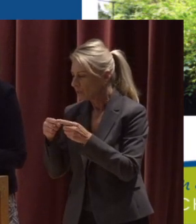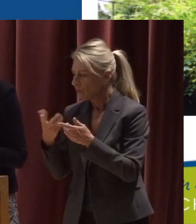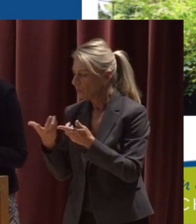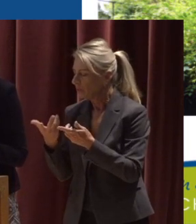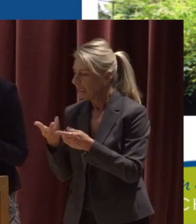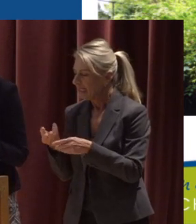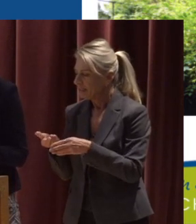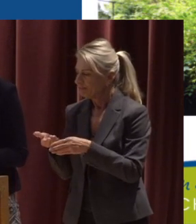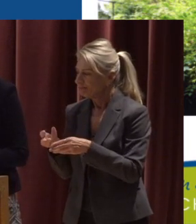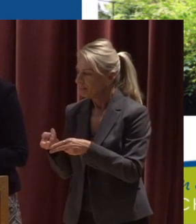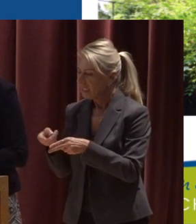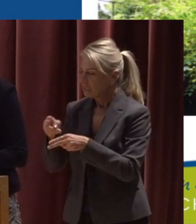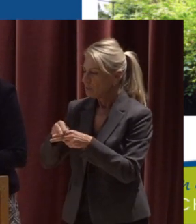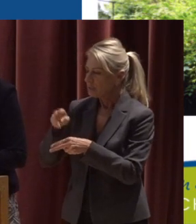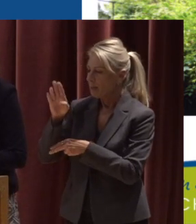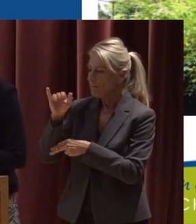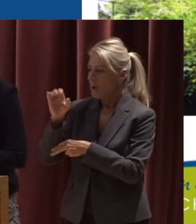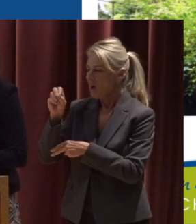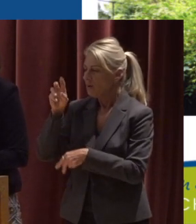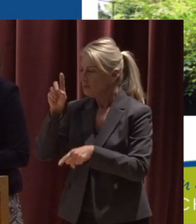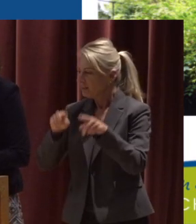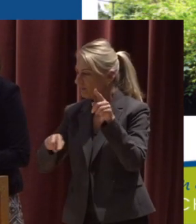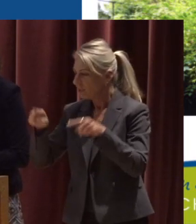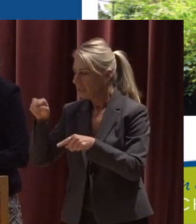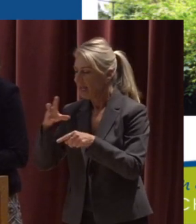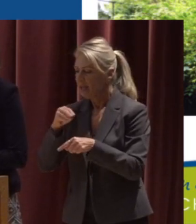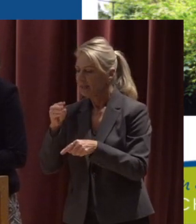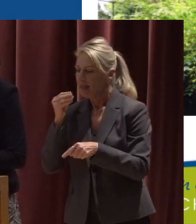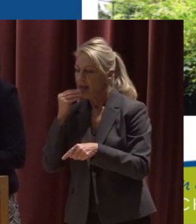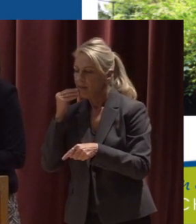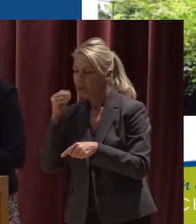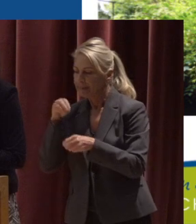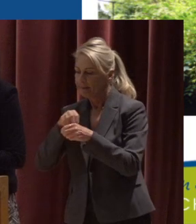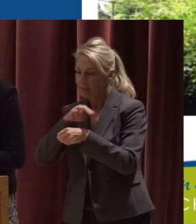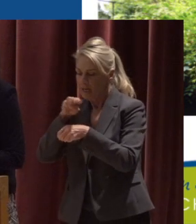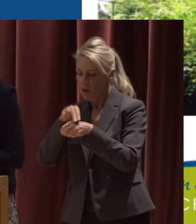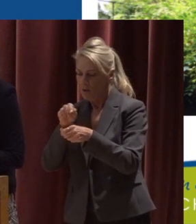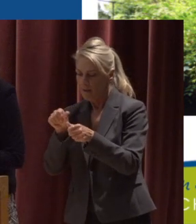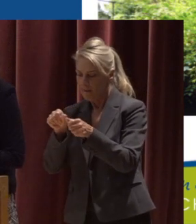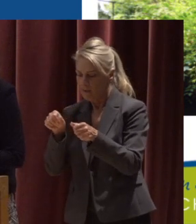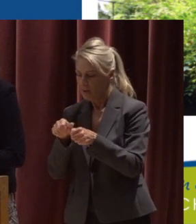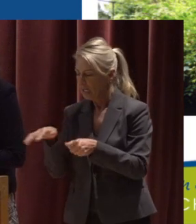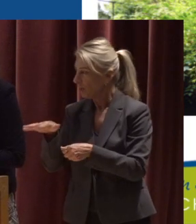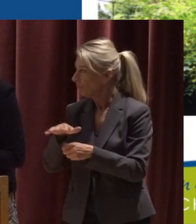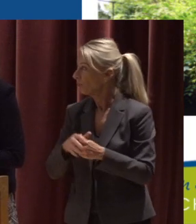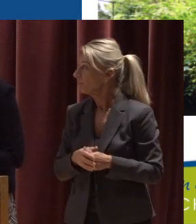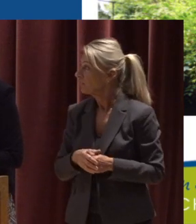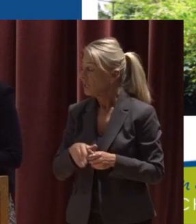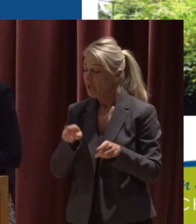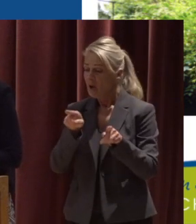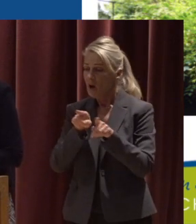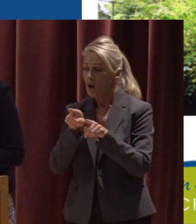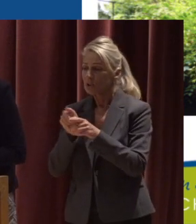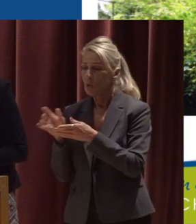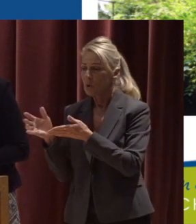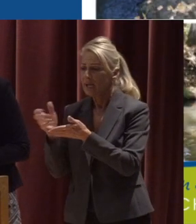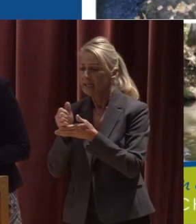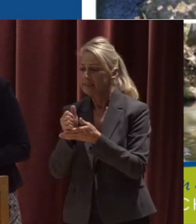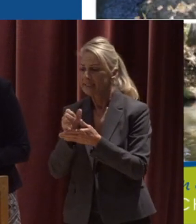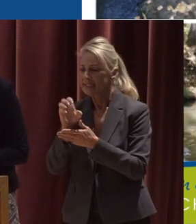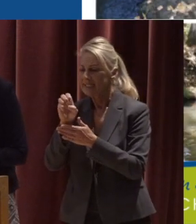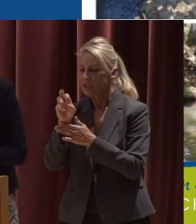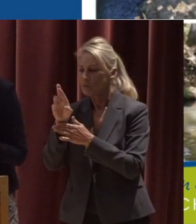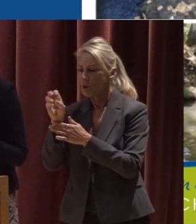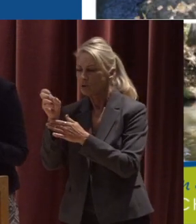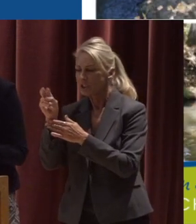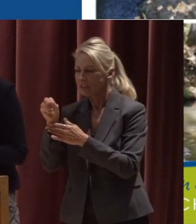the biodiversity and the habitat in our natural areas Stream crew also collects erosion data